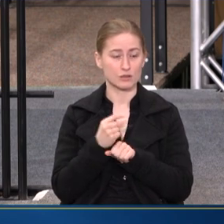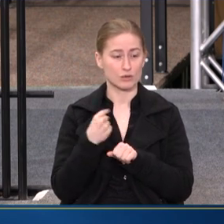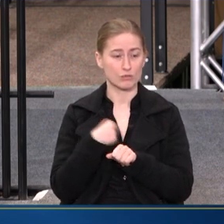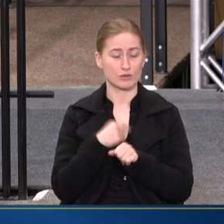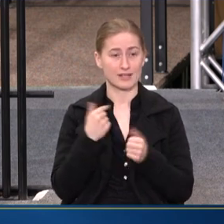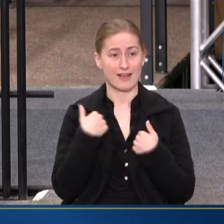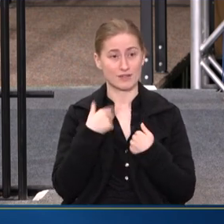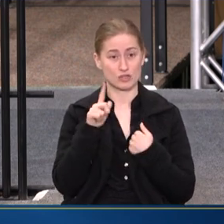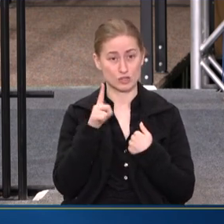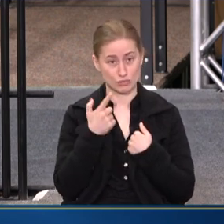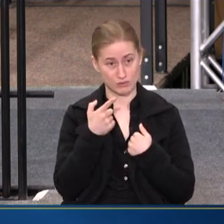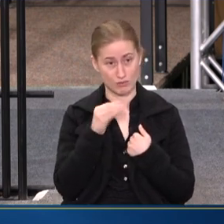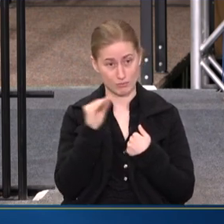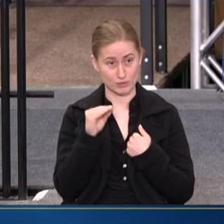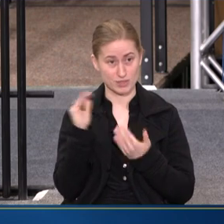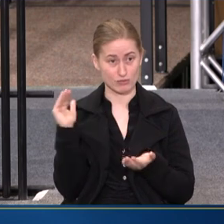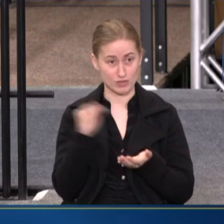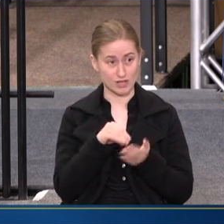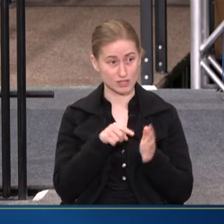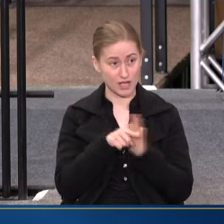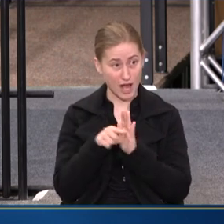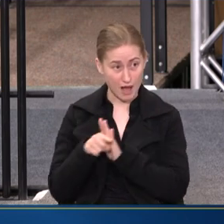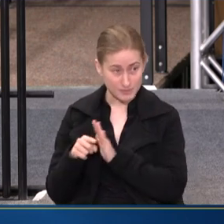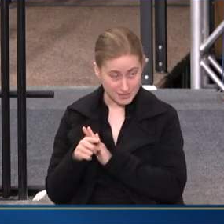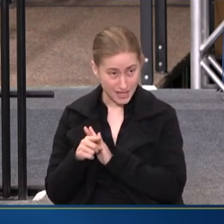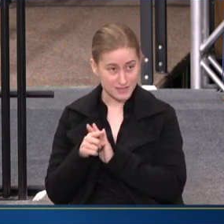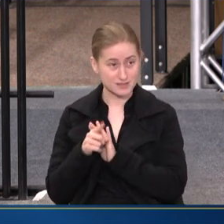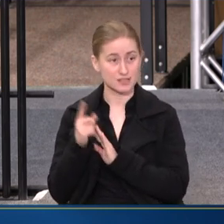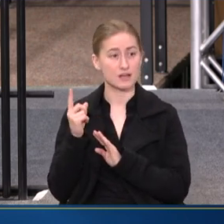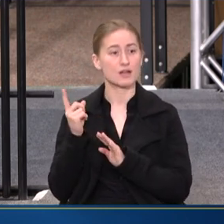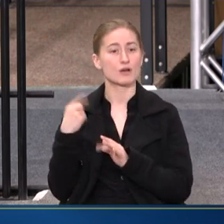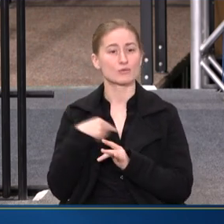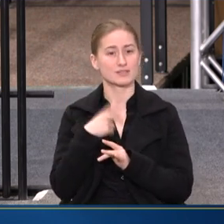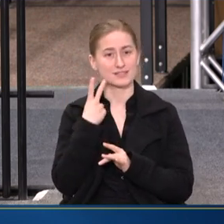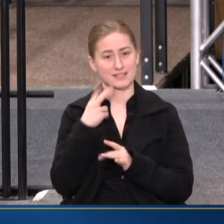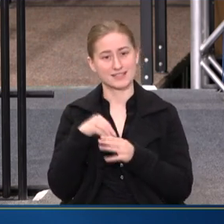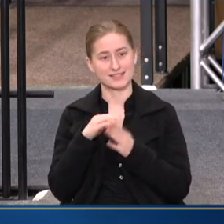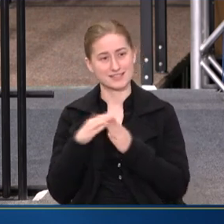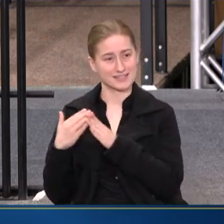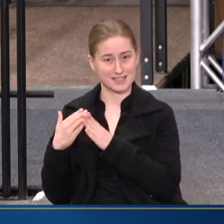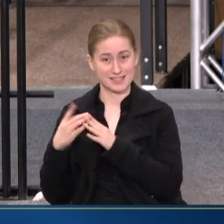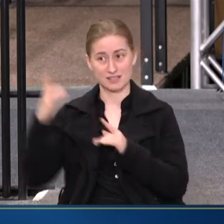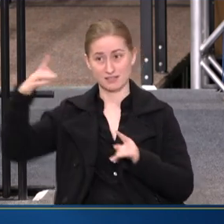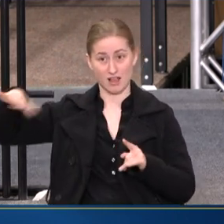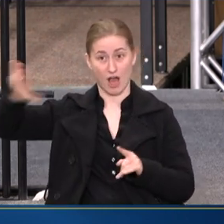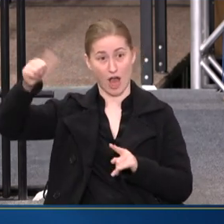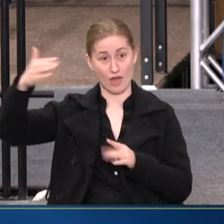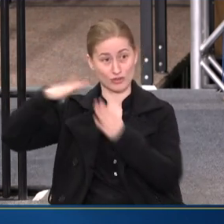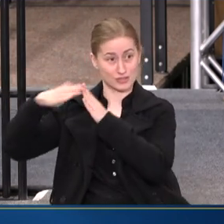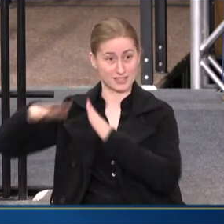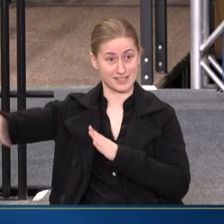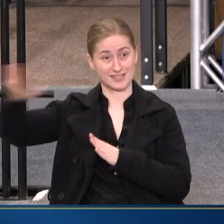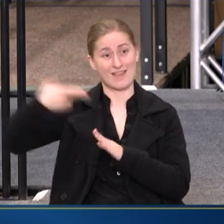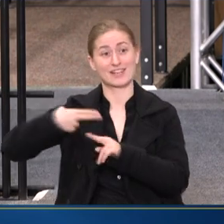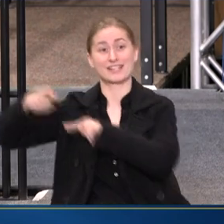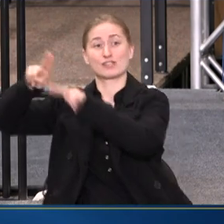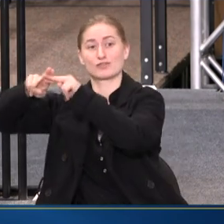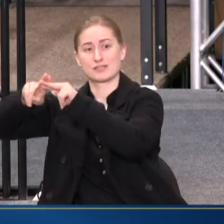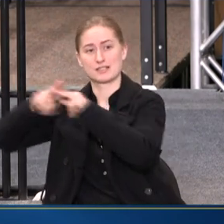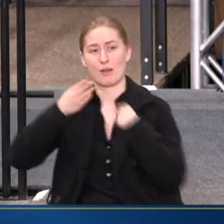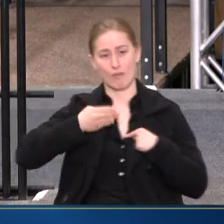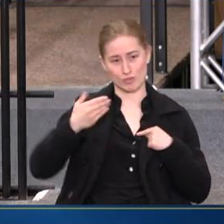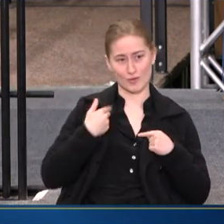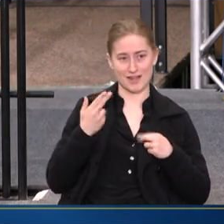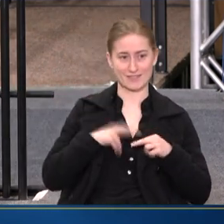have a 21% reduction in homicides when we're seeing cities across the country have increases in those numbers. And that's just the